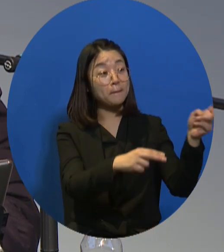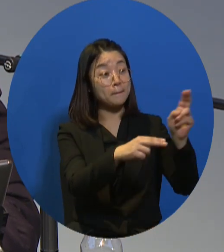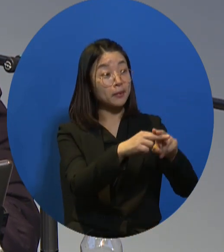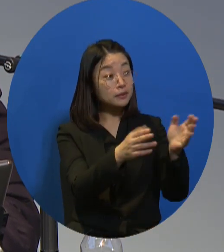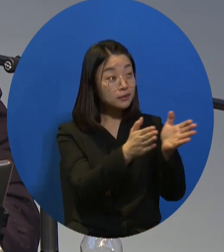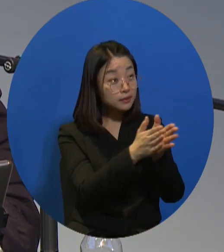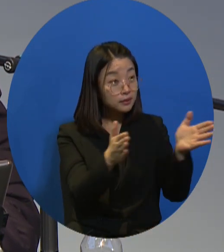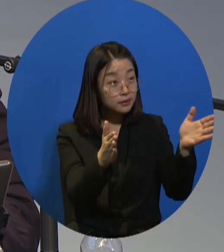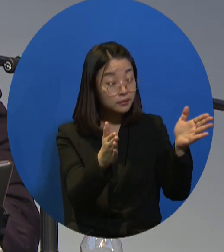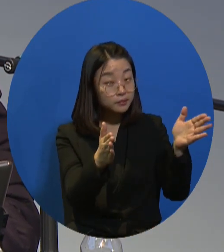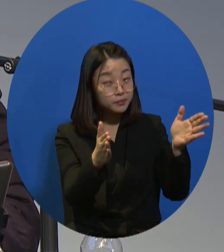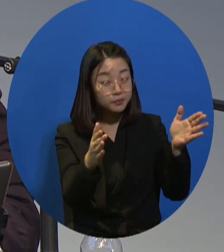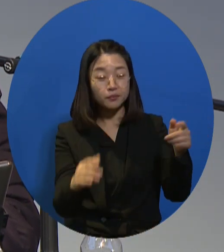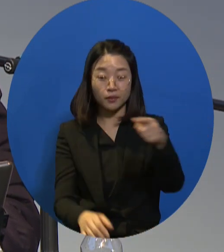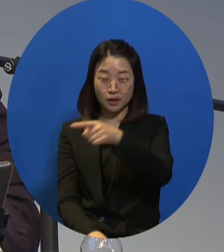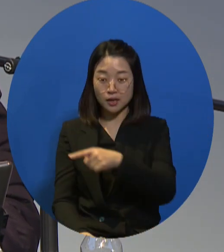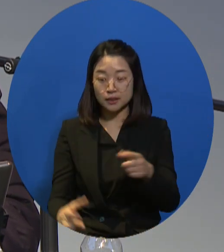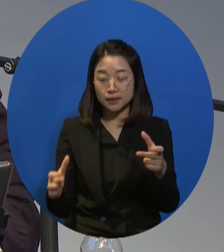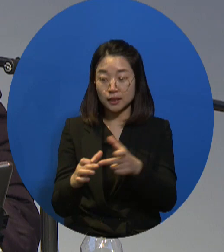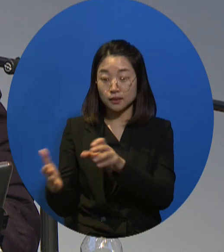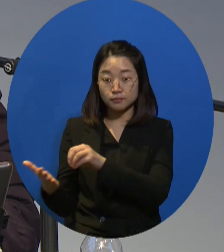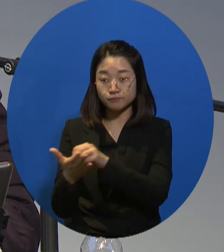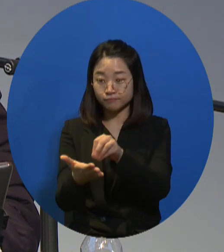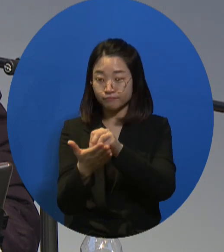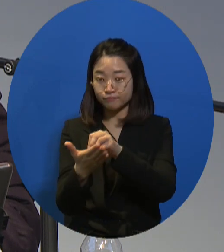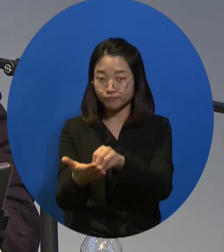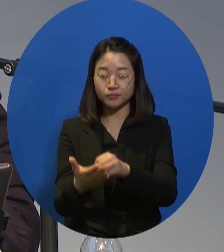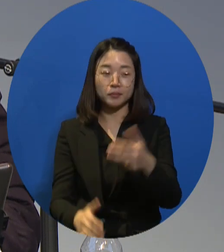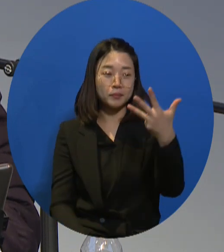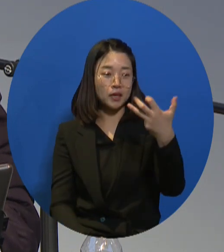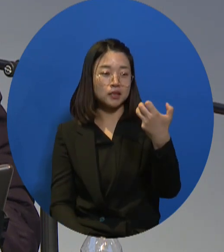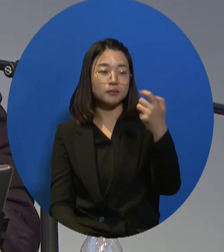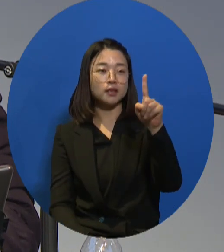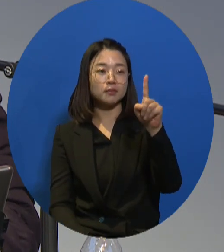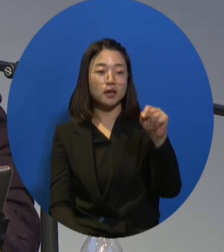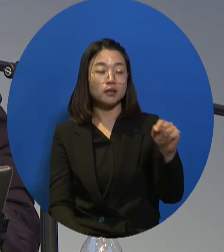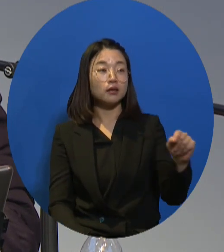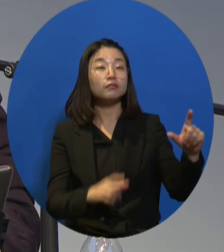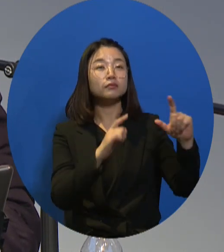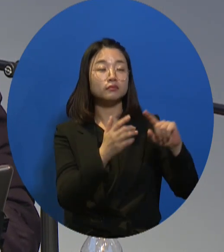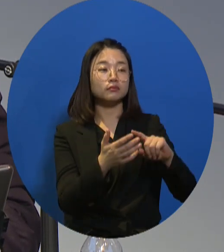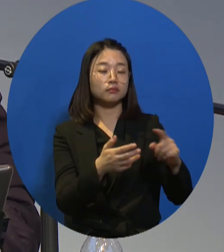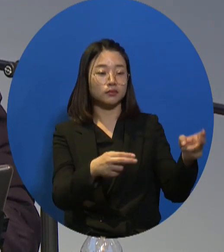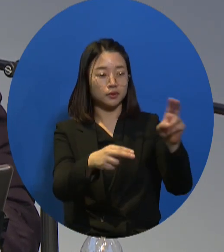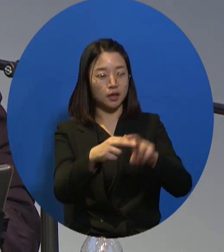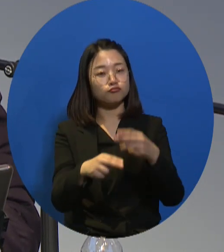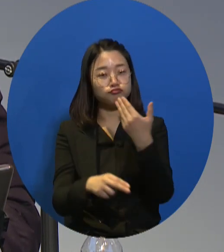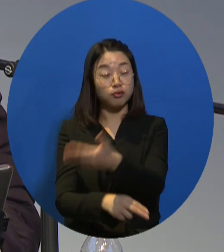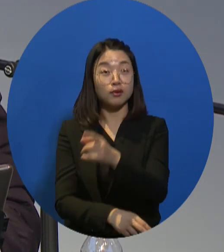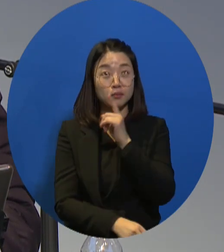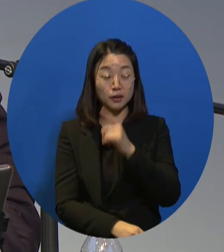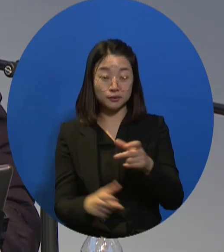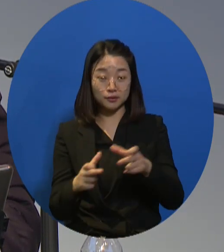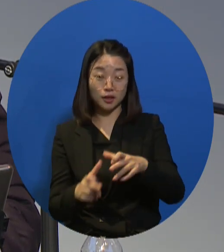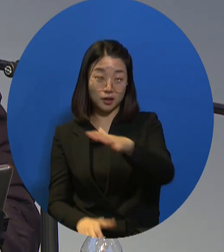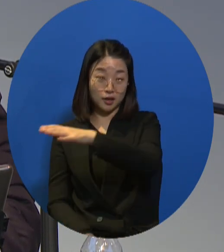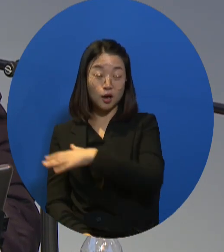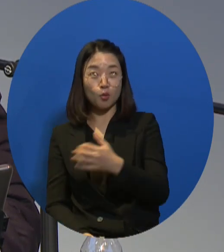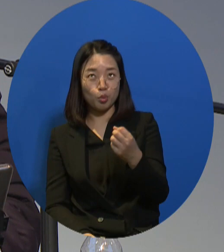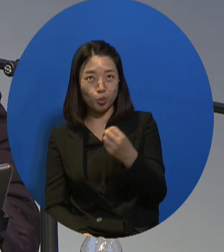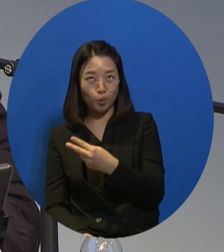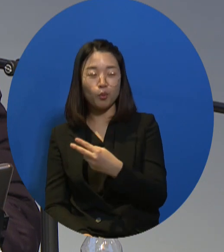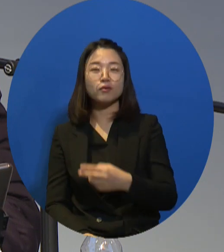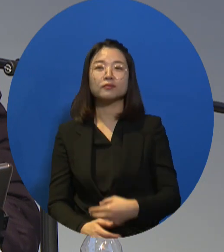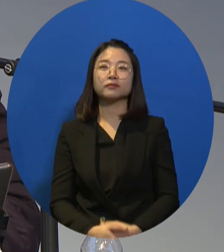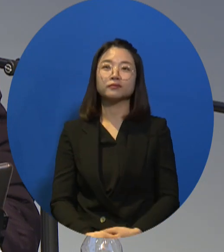government, 810,000 public works were promised by President Moon.